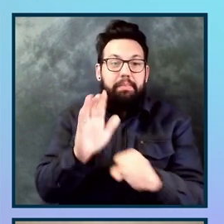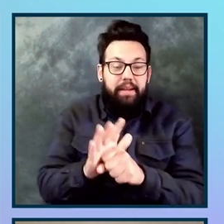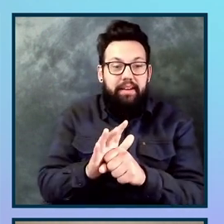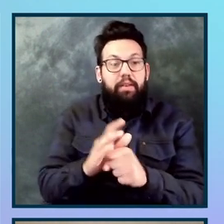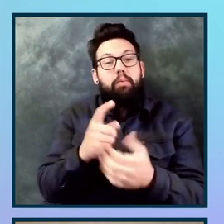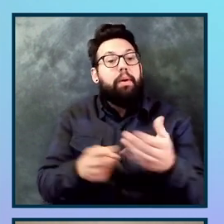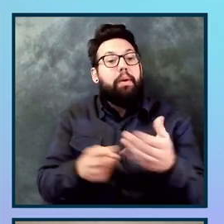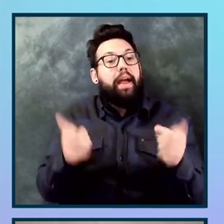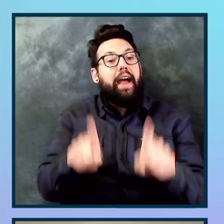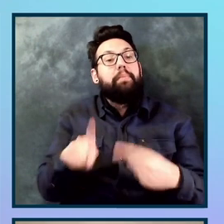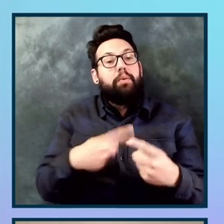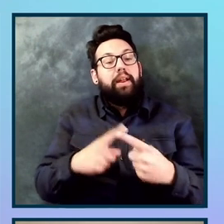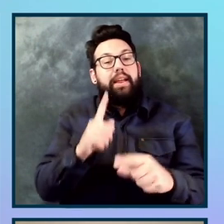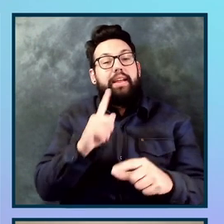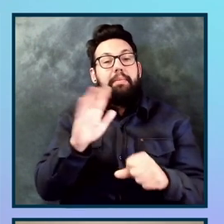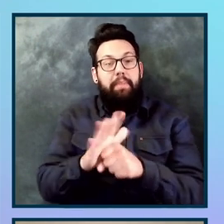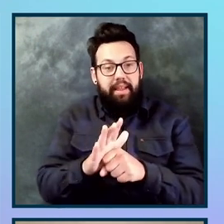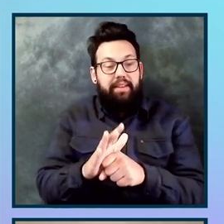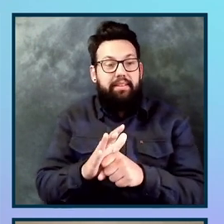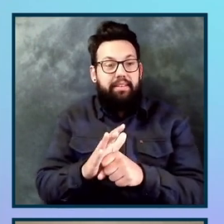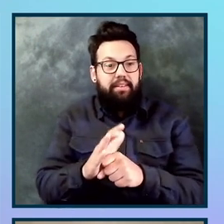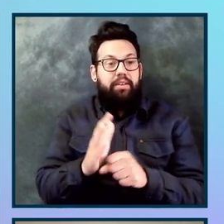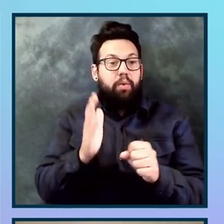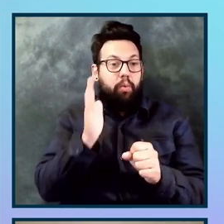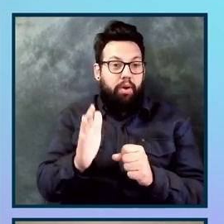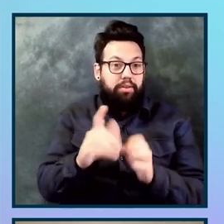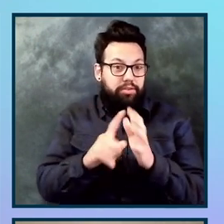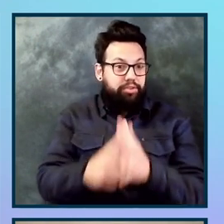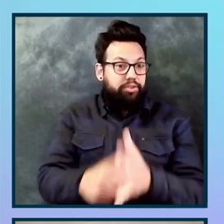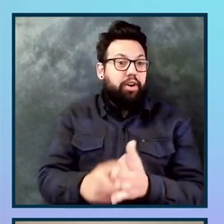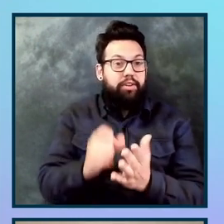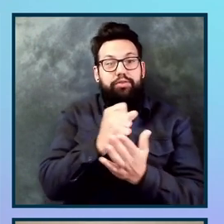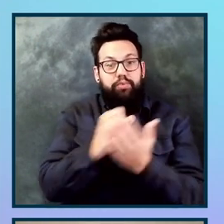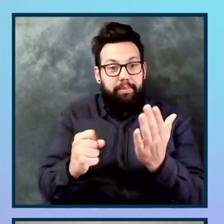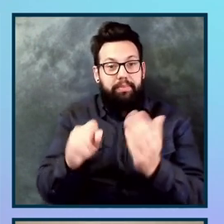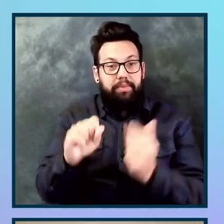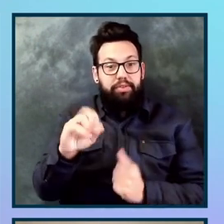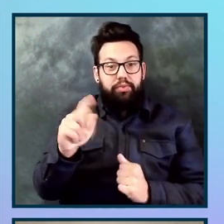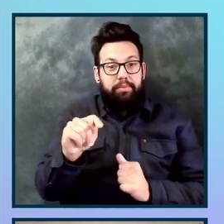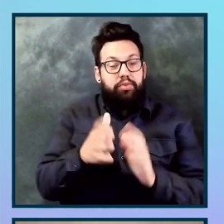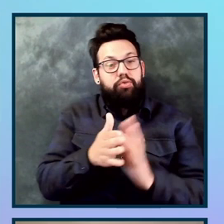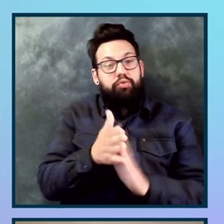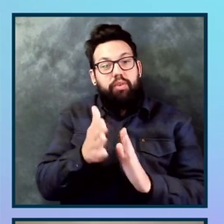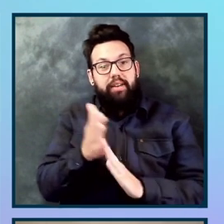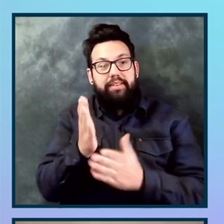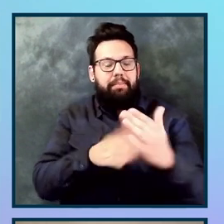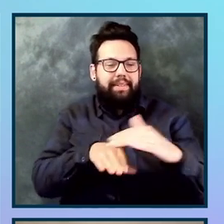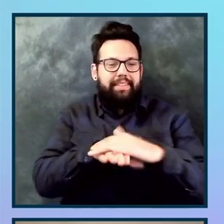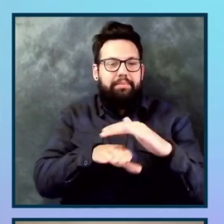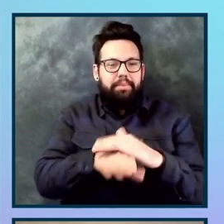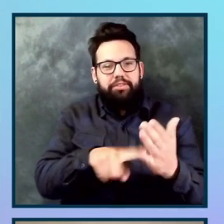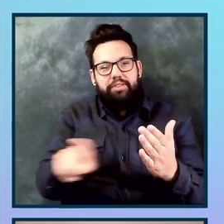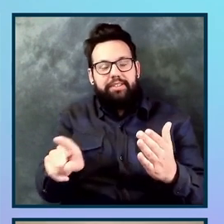commit is it's going to kick off a script that is actually running some accessibility checks. Um, so if you're not using VS code or you didn't want to